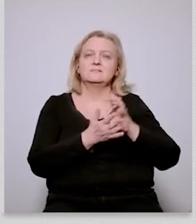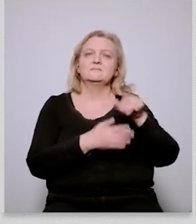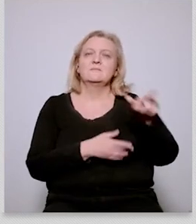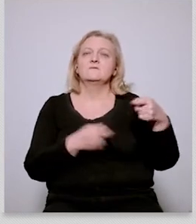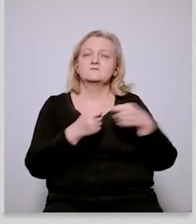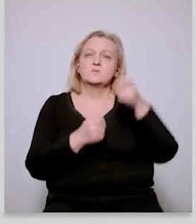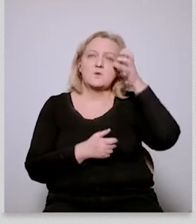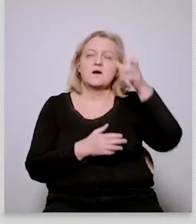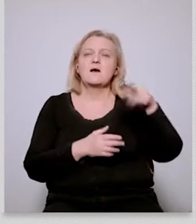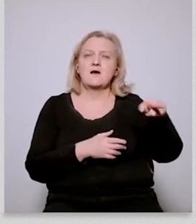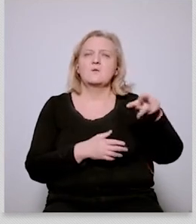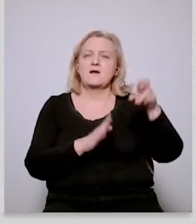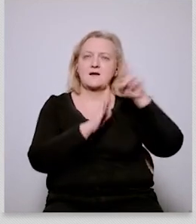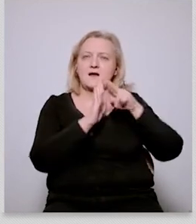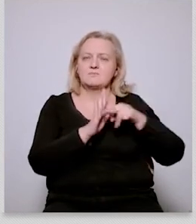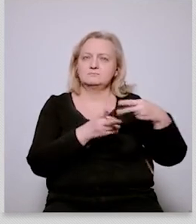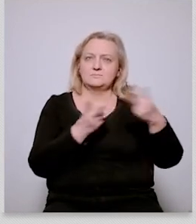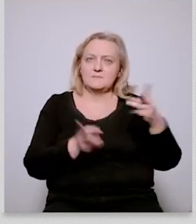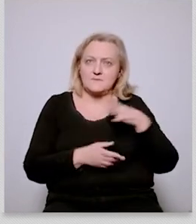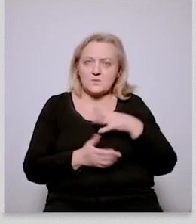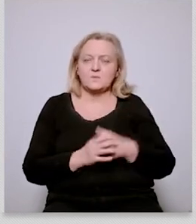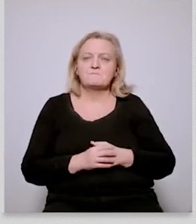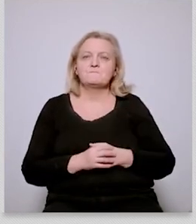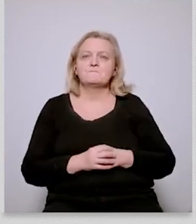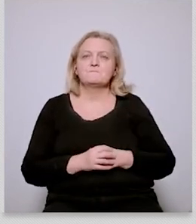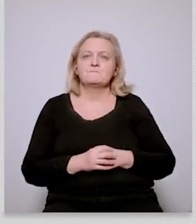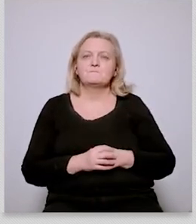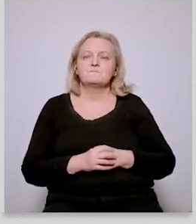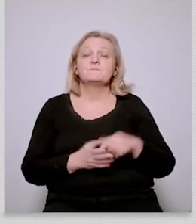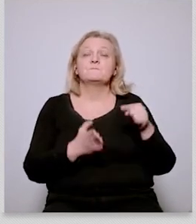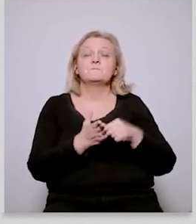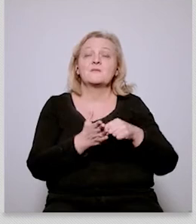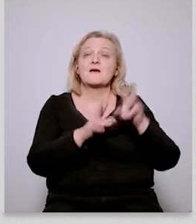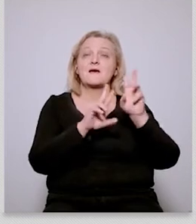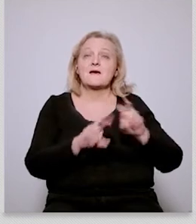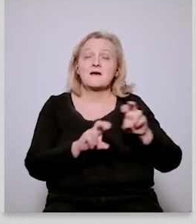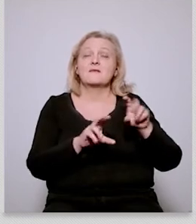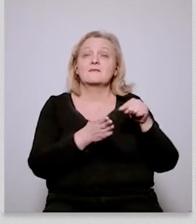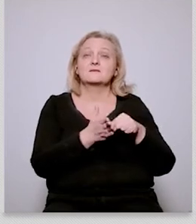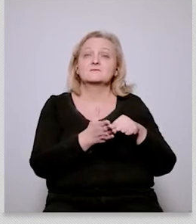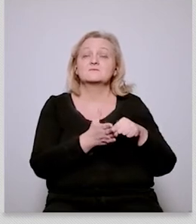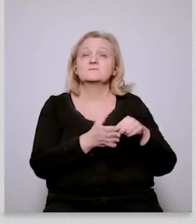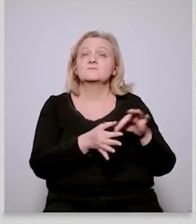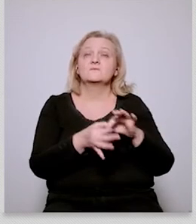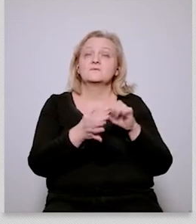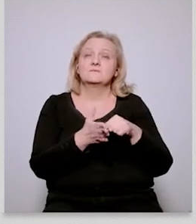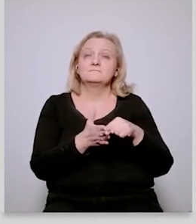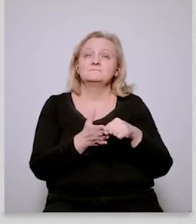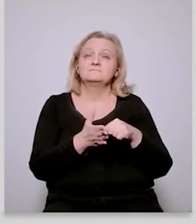analyzing potential coalitions within the european union